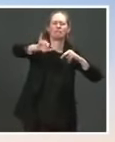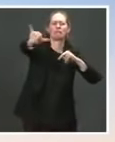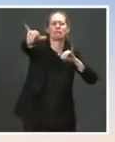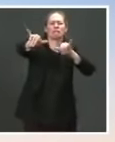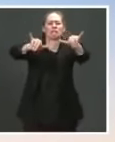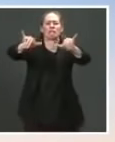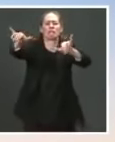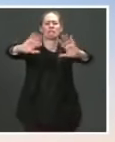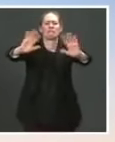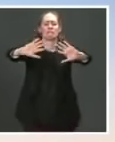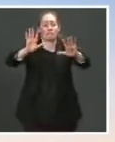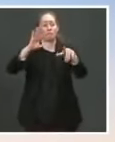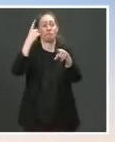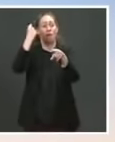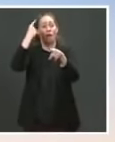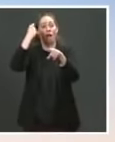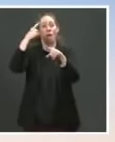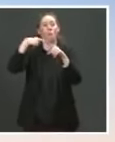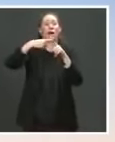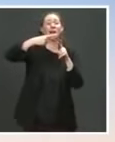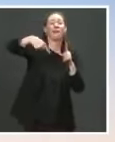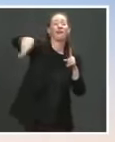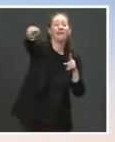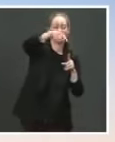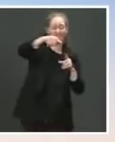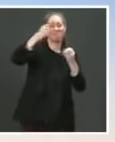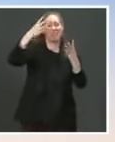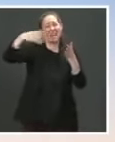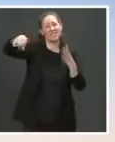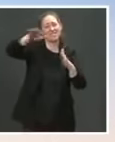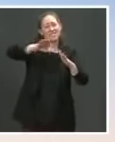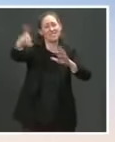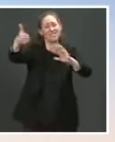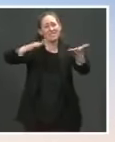lives. I think we have to gather. Thank you so much. Okay. you expect anything on Afghanistan this week?